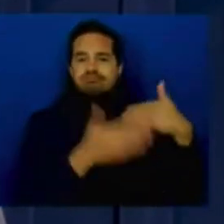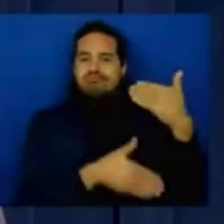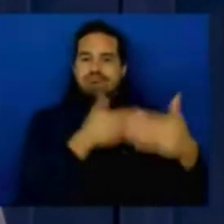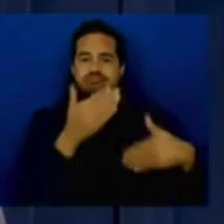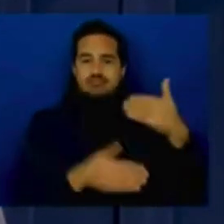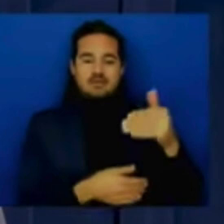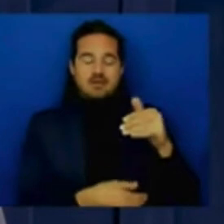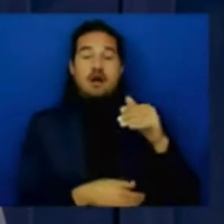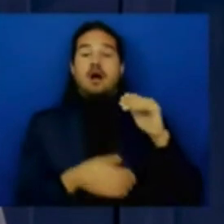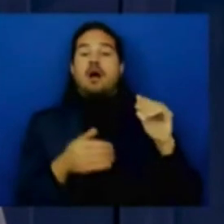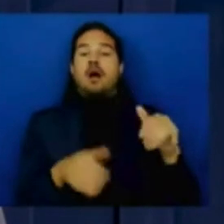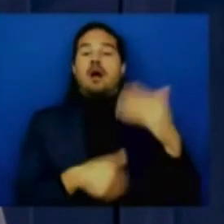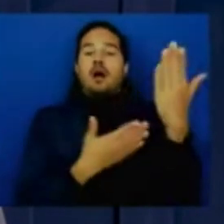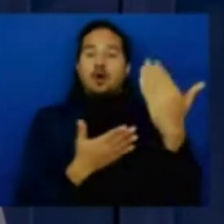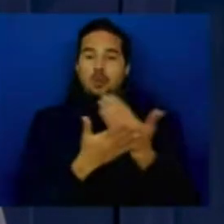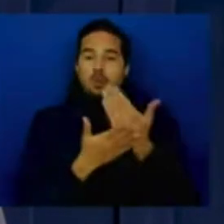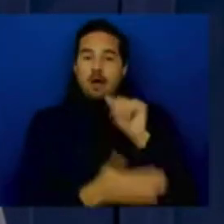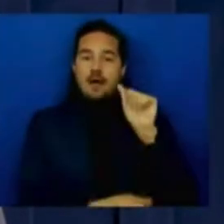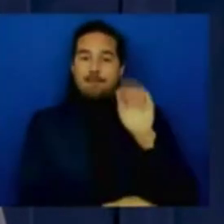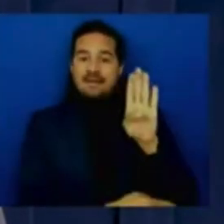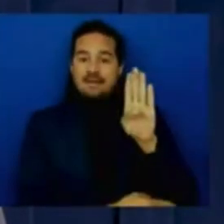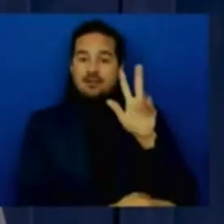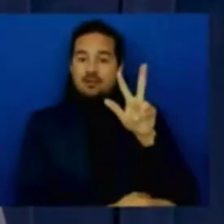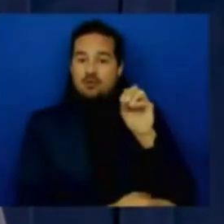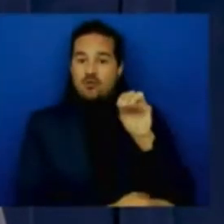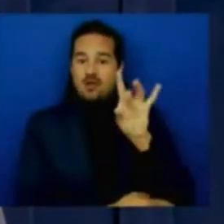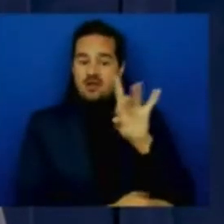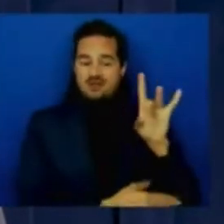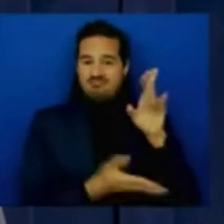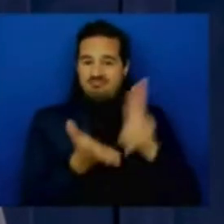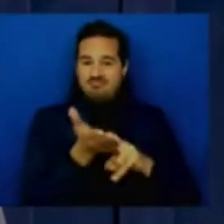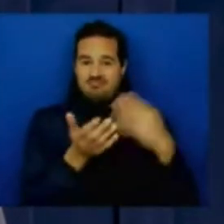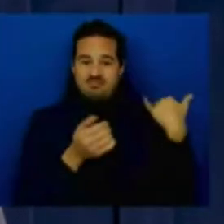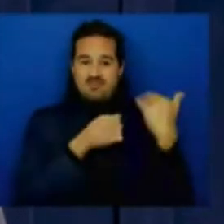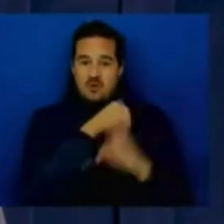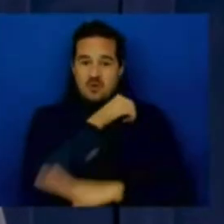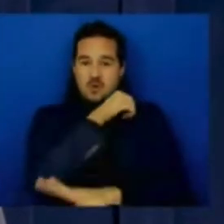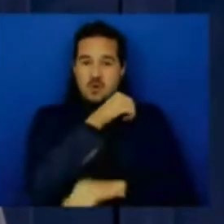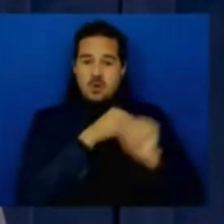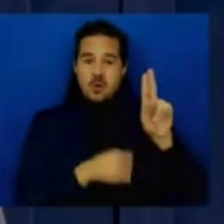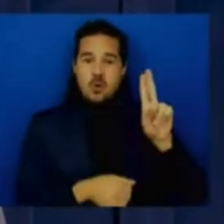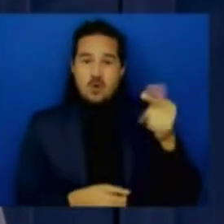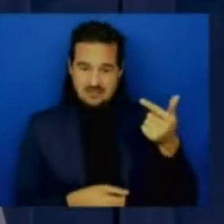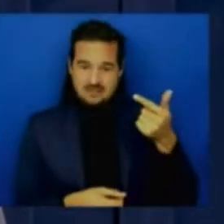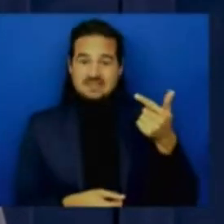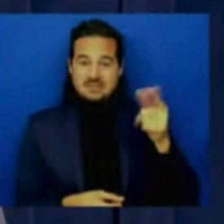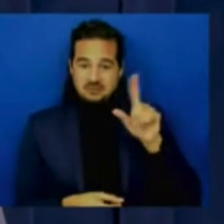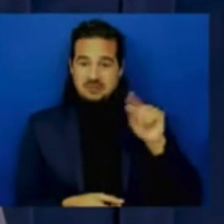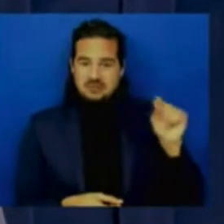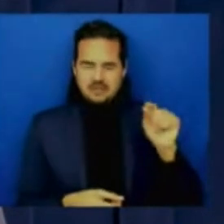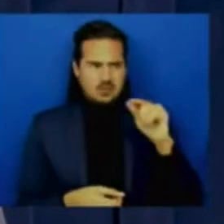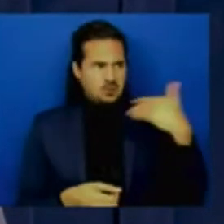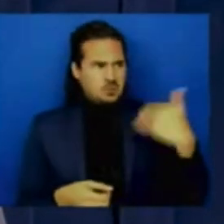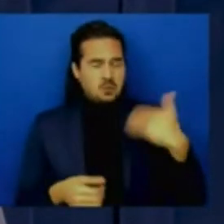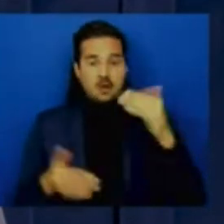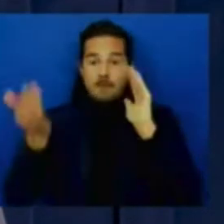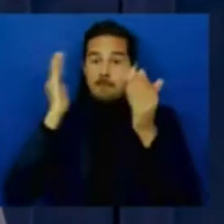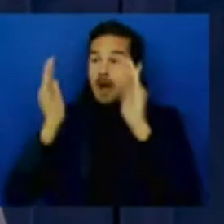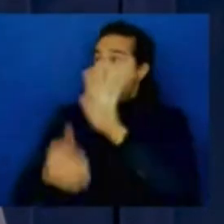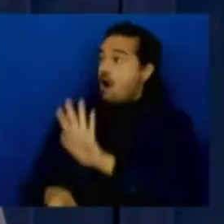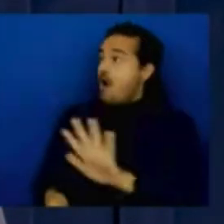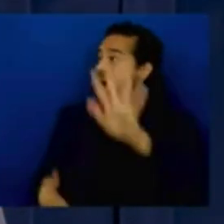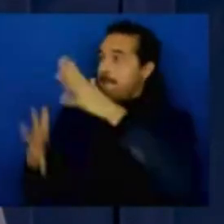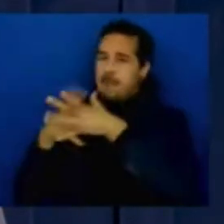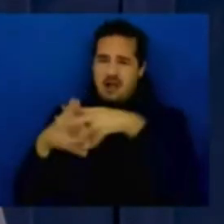and we could say this objectively we've done the research the nation's strongest rental protections and that's a point of pride